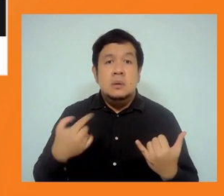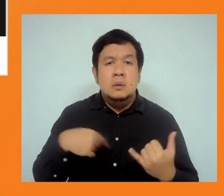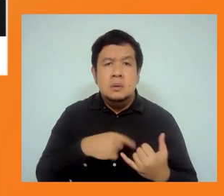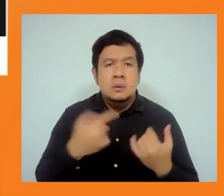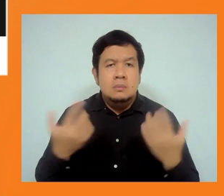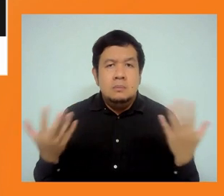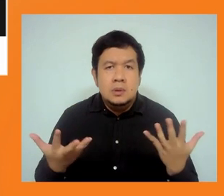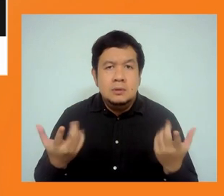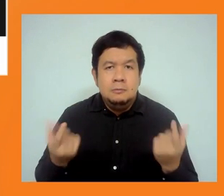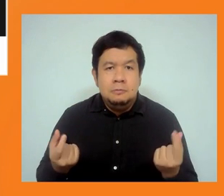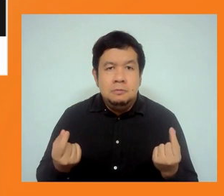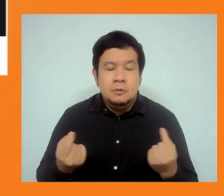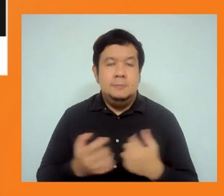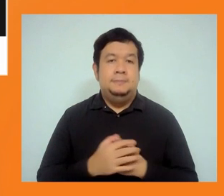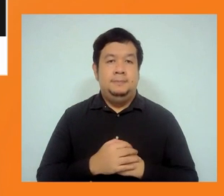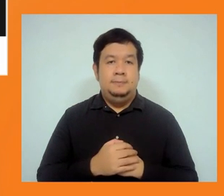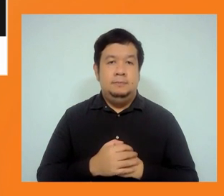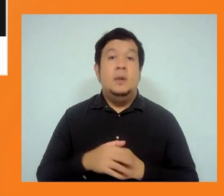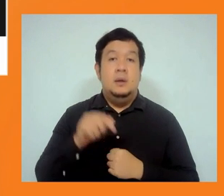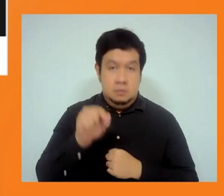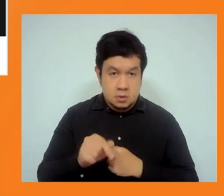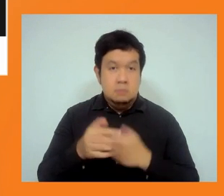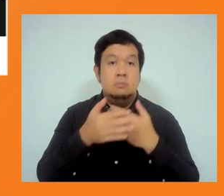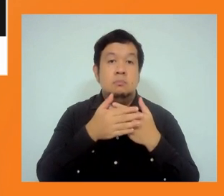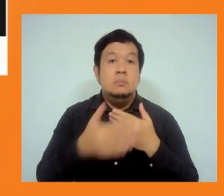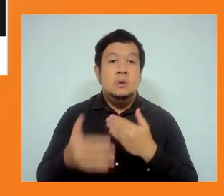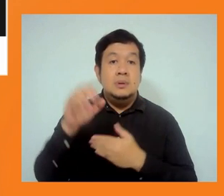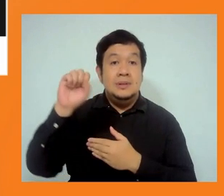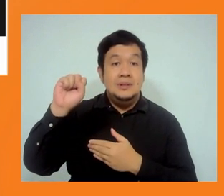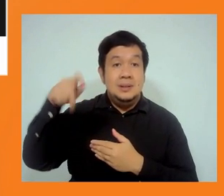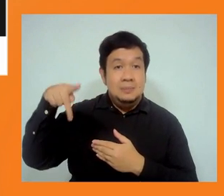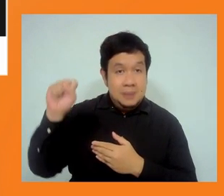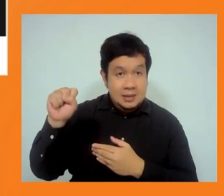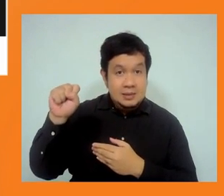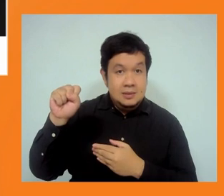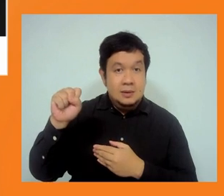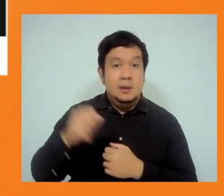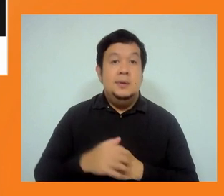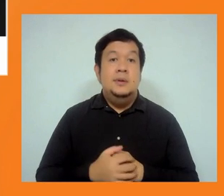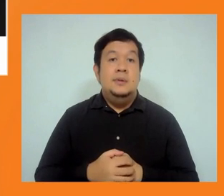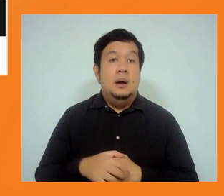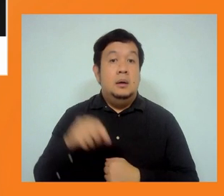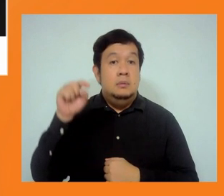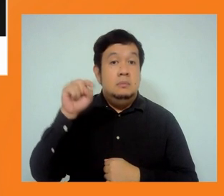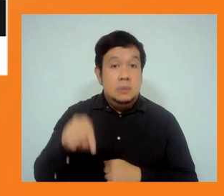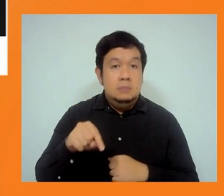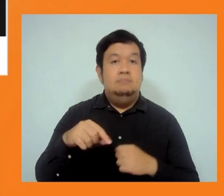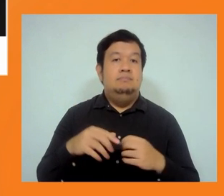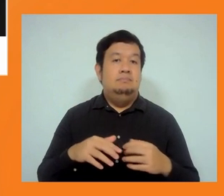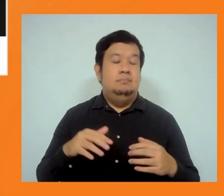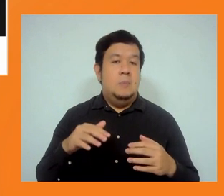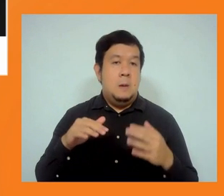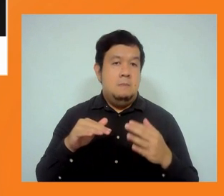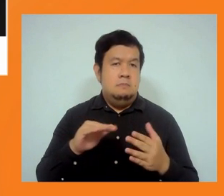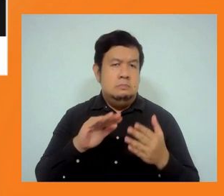We want the SPS to be expanded to cover the basic labor rights related